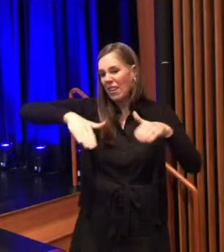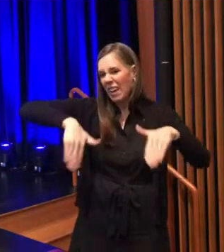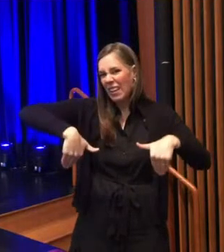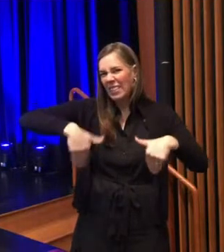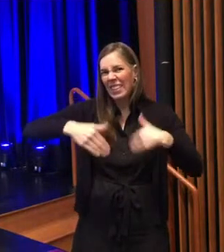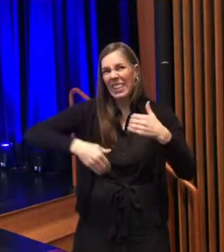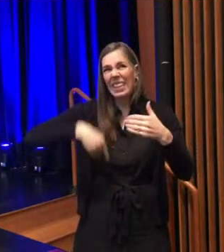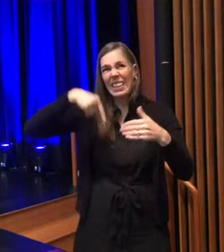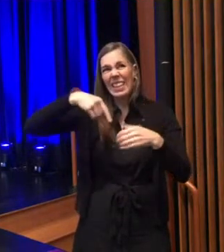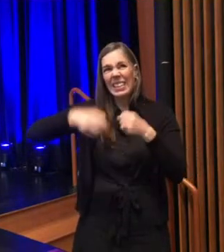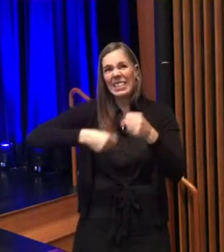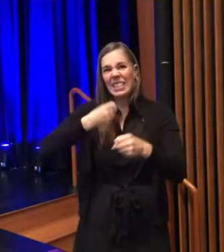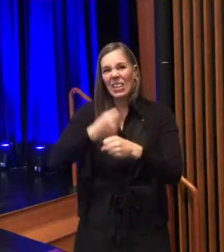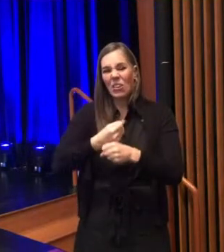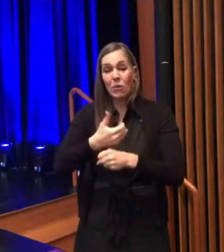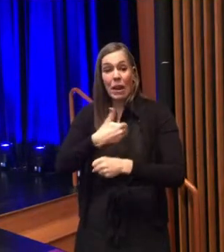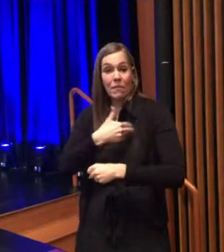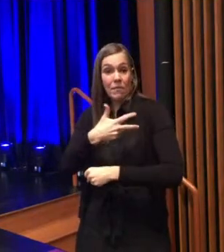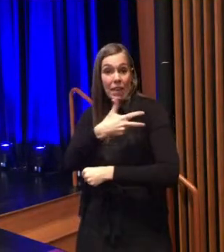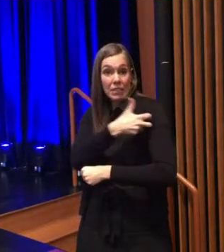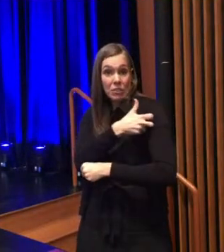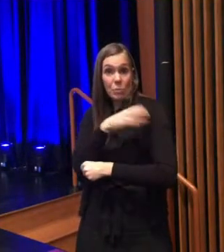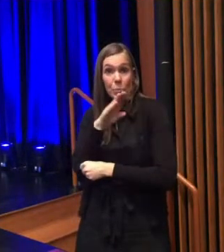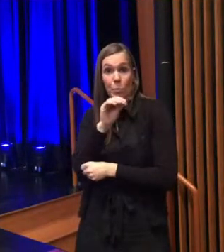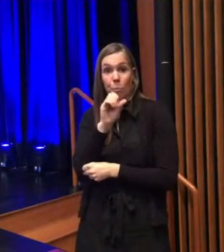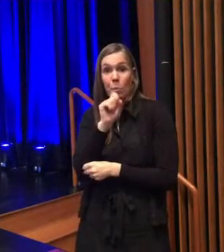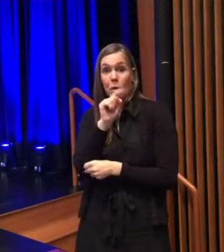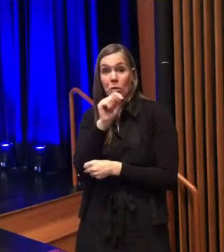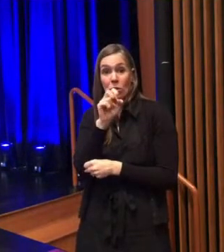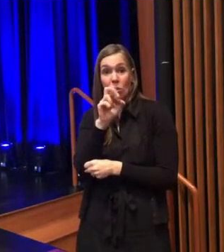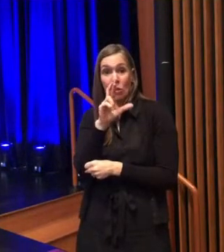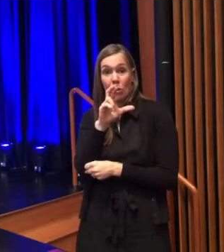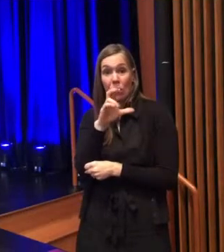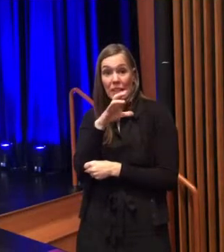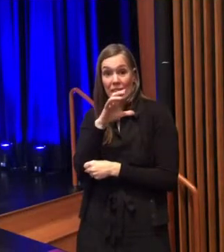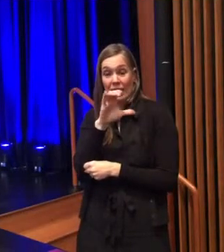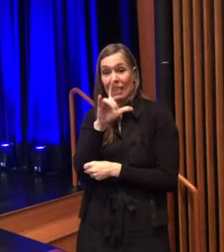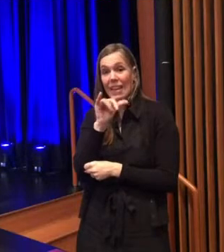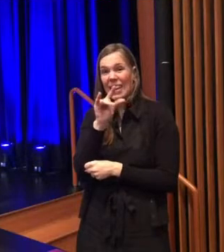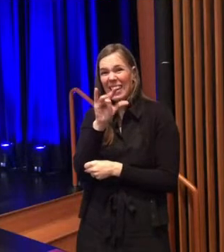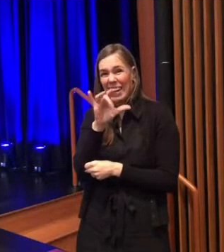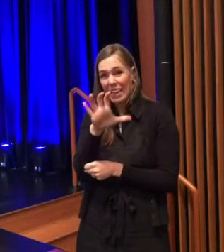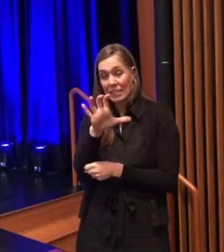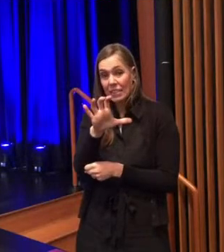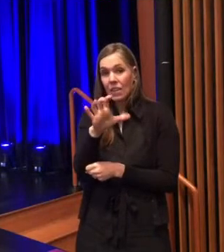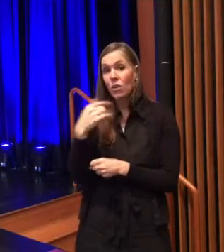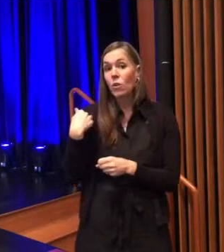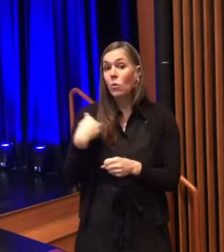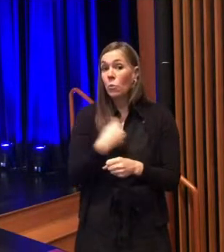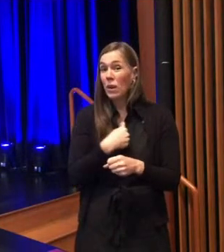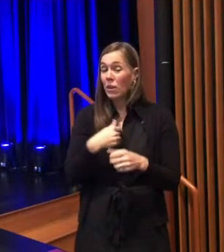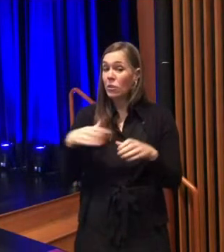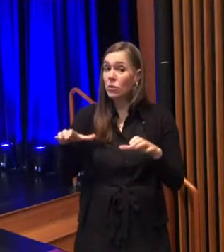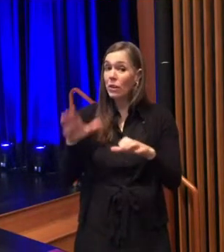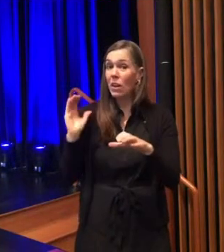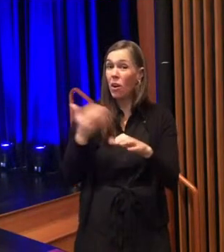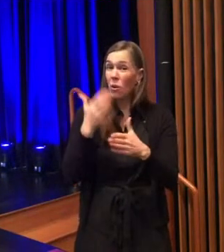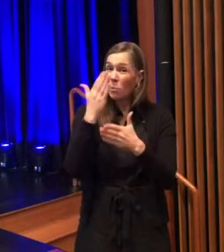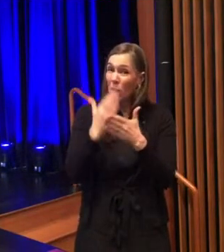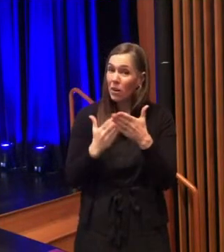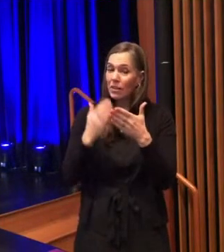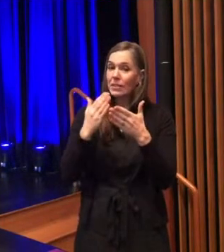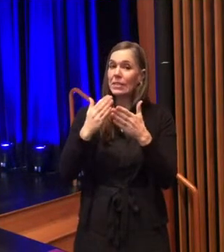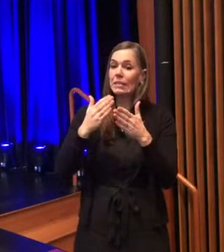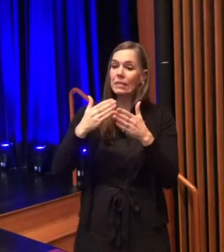2022 by hosting vaccination and booster clinics in partnership with union community care we're committed to doing our part to get through